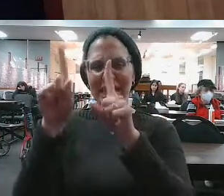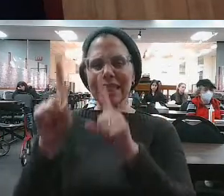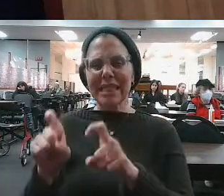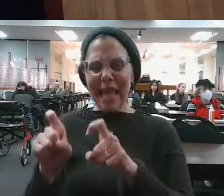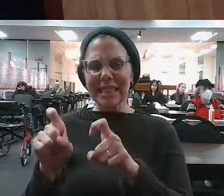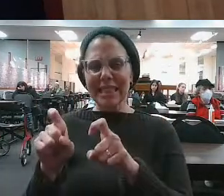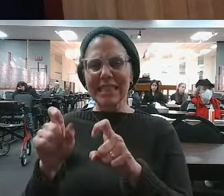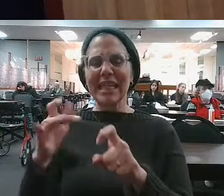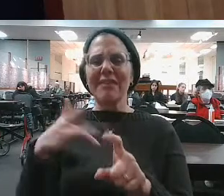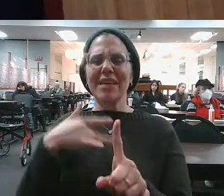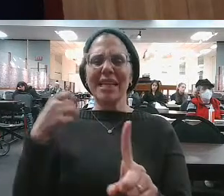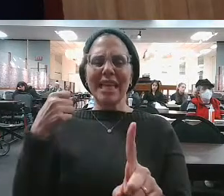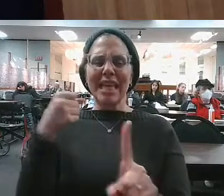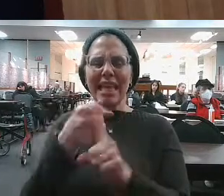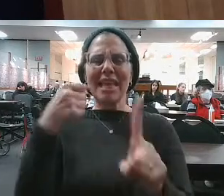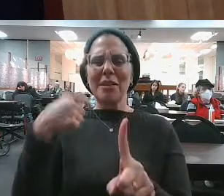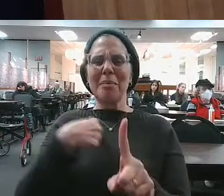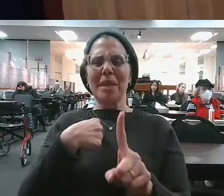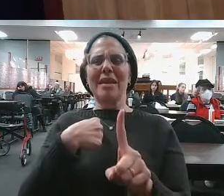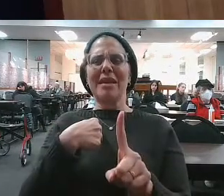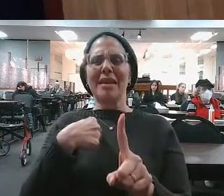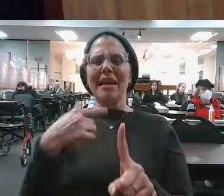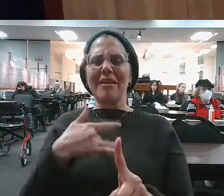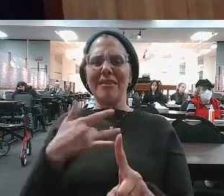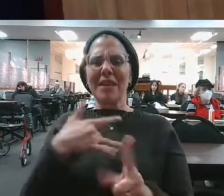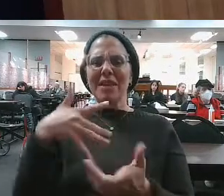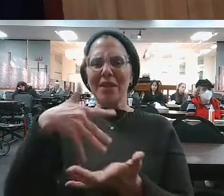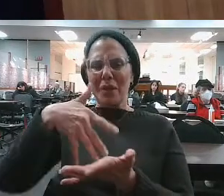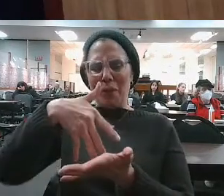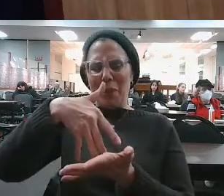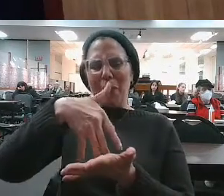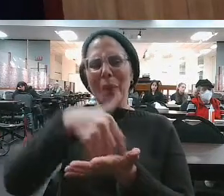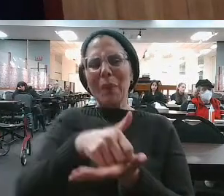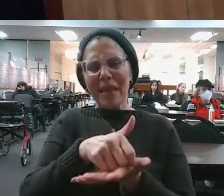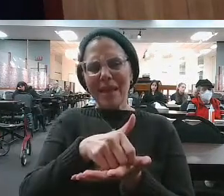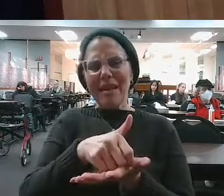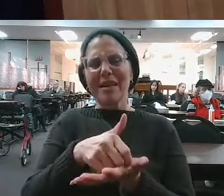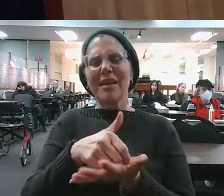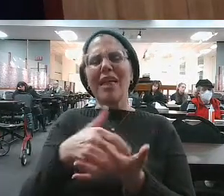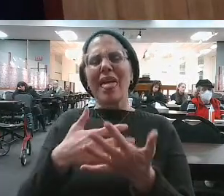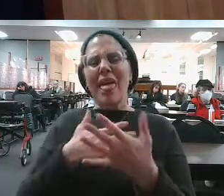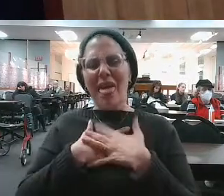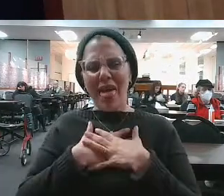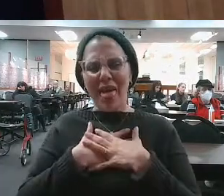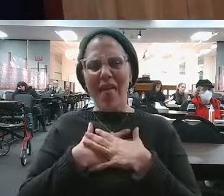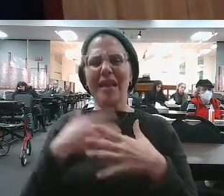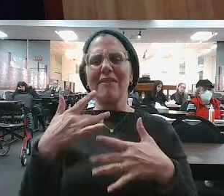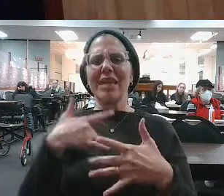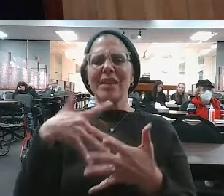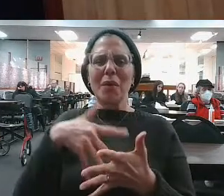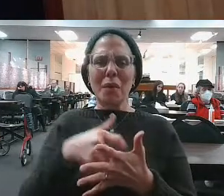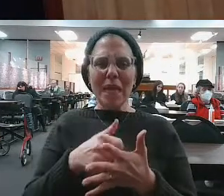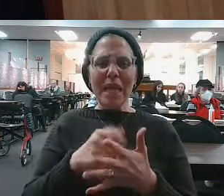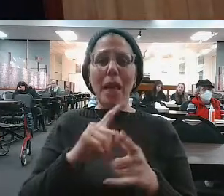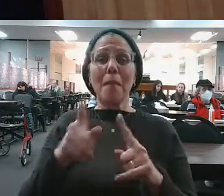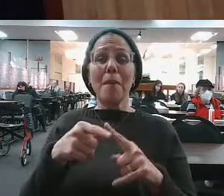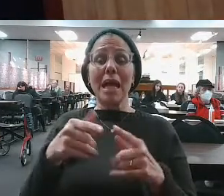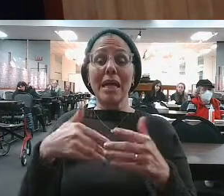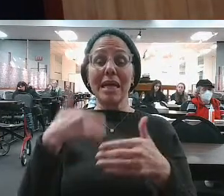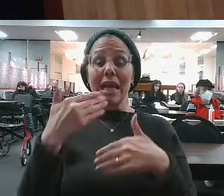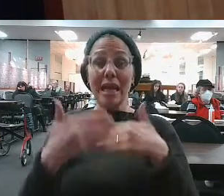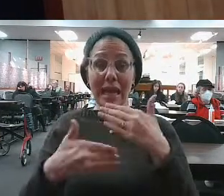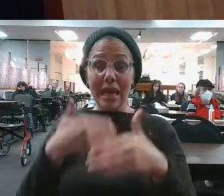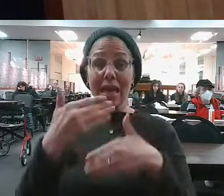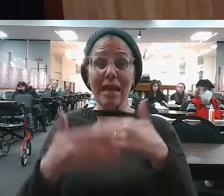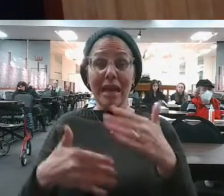initially sidelines me, leaves me bedridden. Right? Leaves me down and out, feeling like I'm never going to require. When I gather